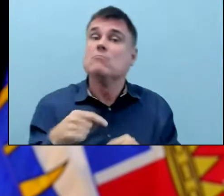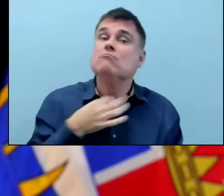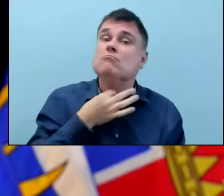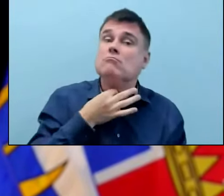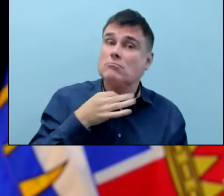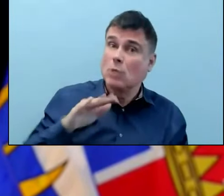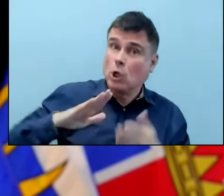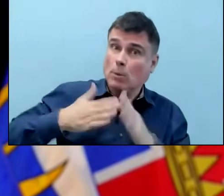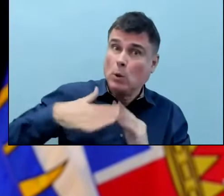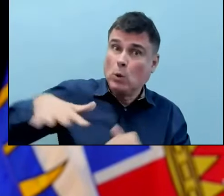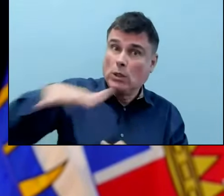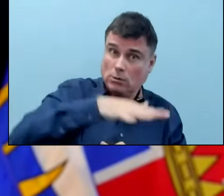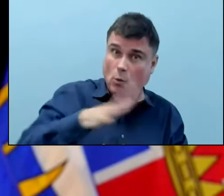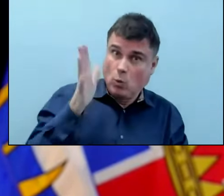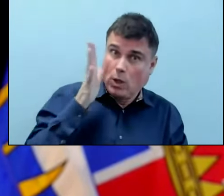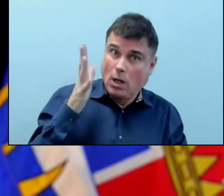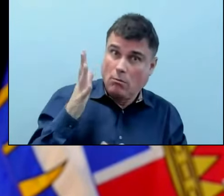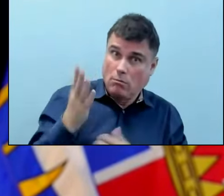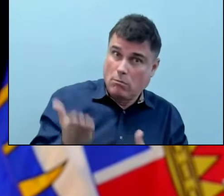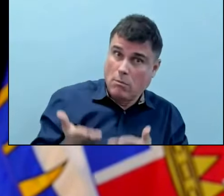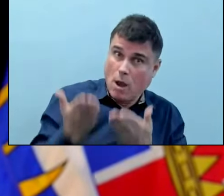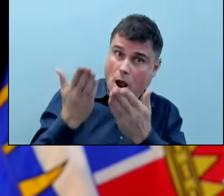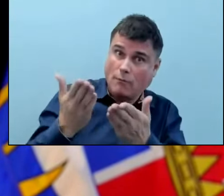as the initial vaccines were?